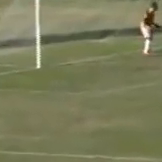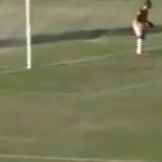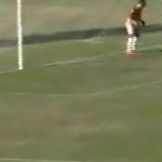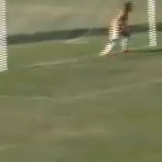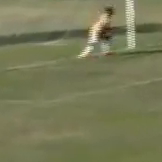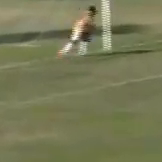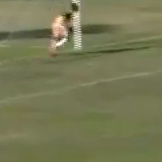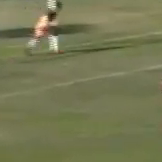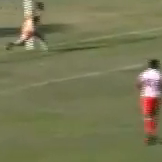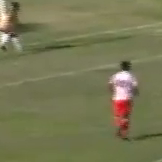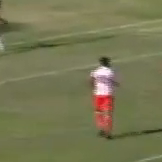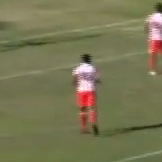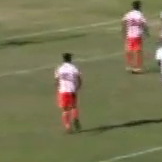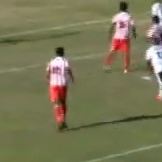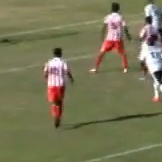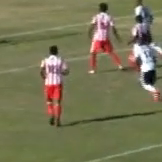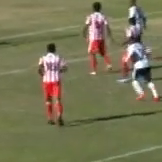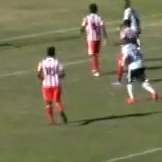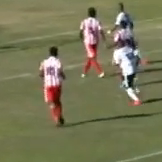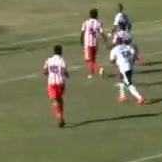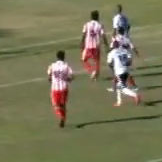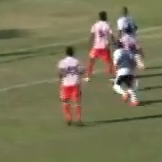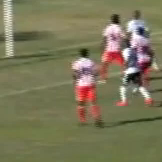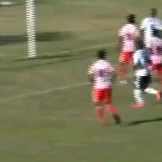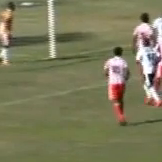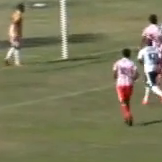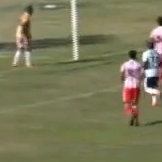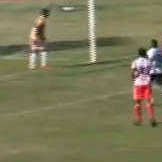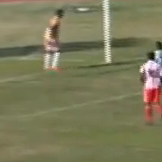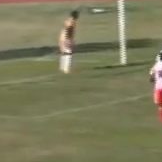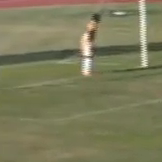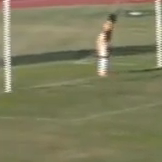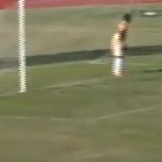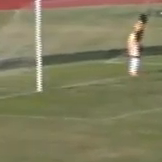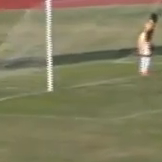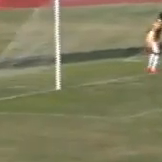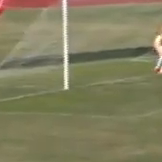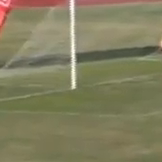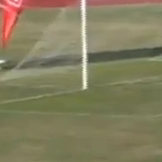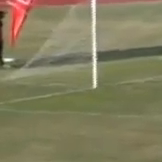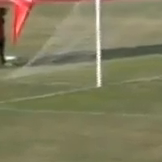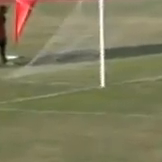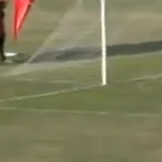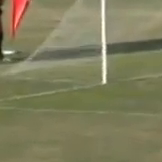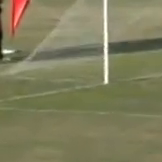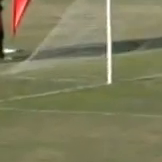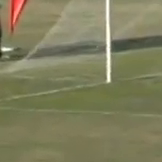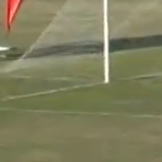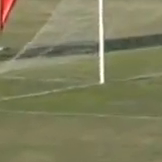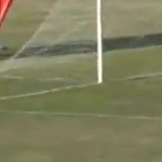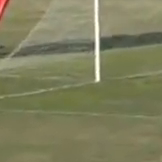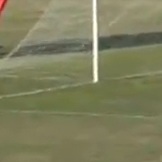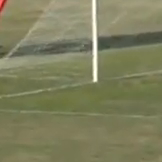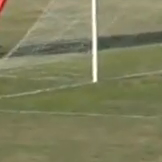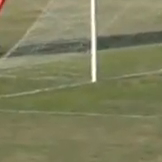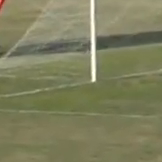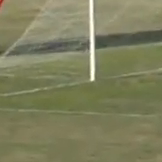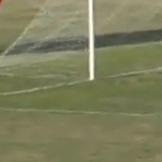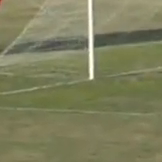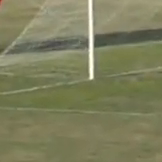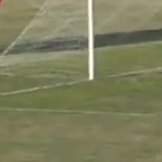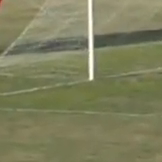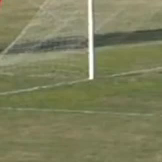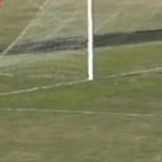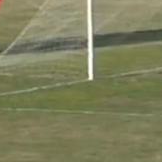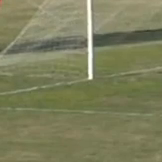does what's the dangerous part, but it's Lombasa that keeps the pressure again. Rakai, Sitiveni Rakai, and the header through